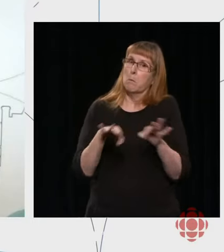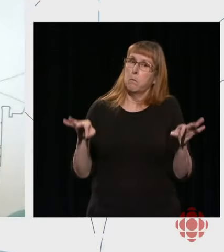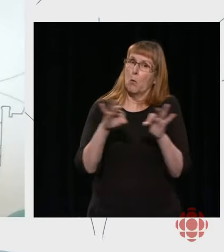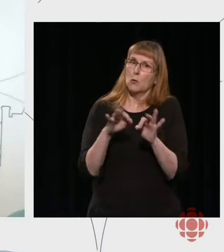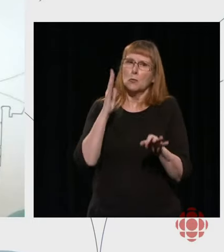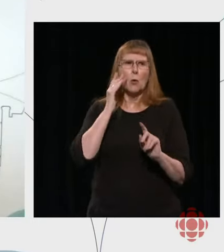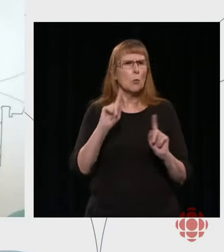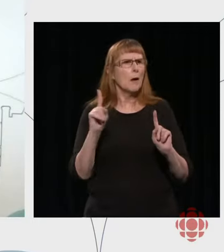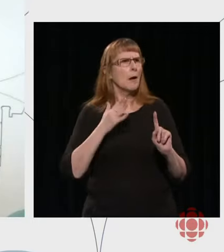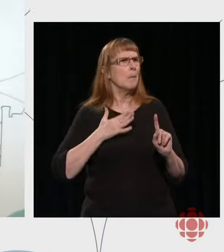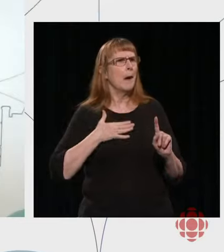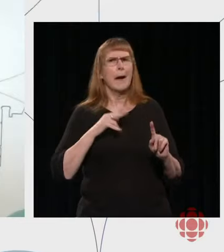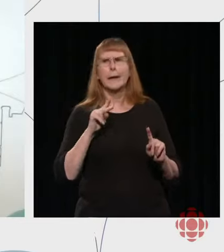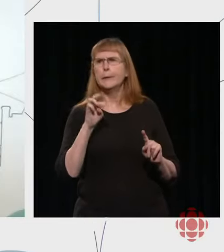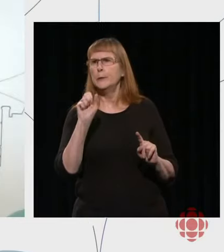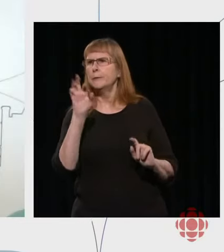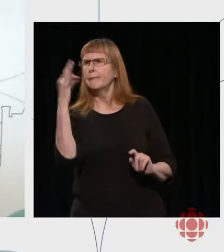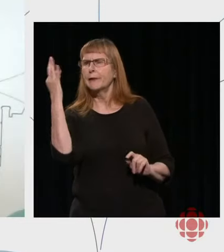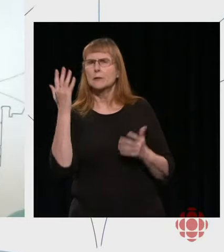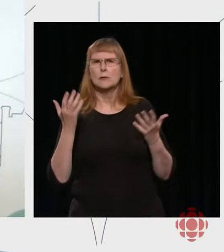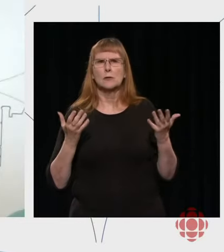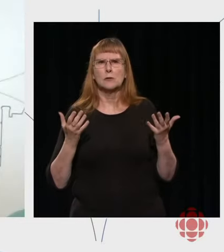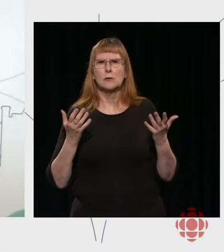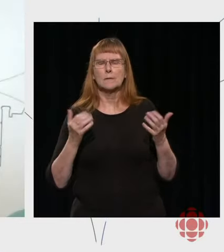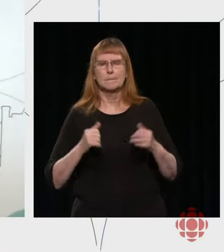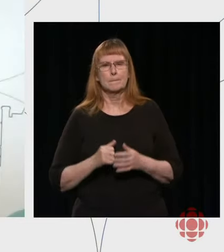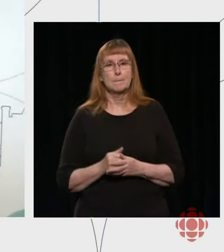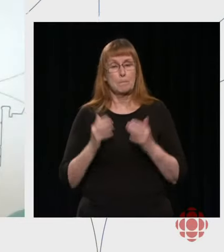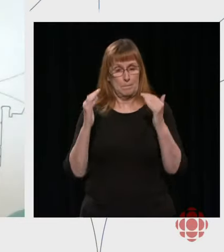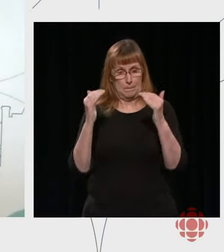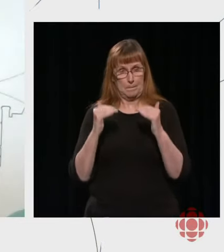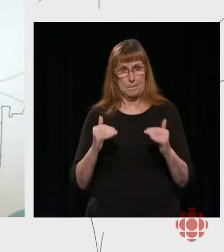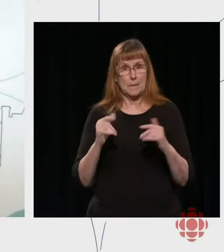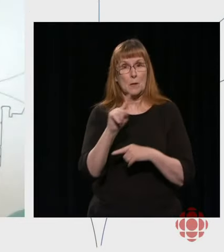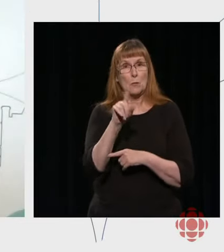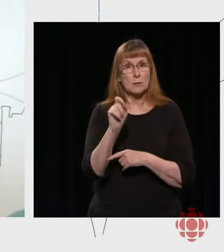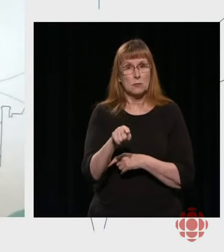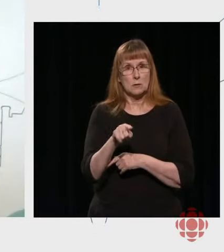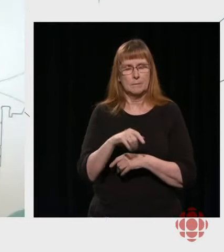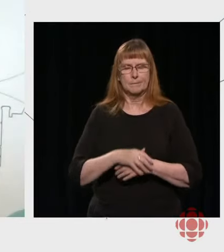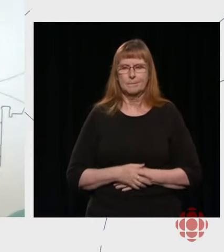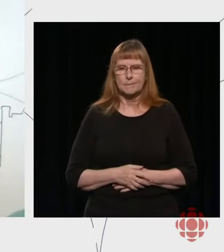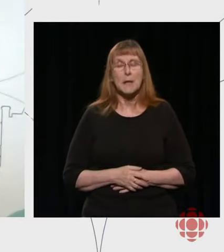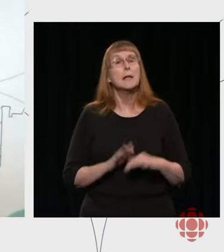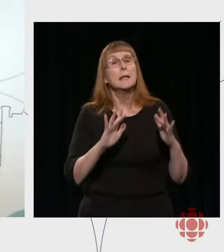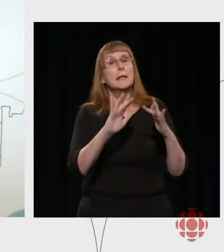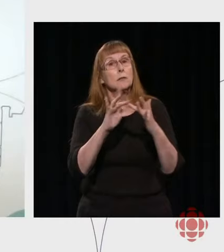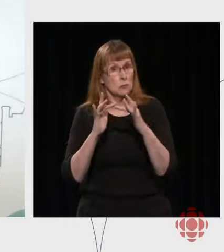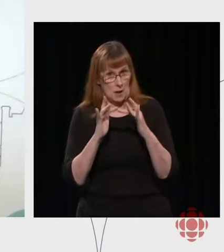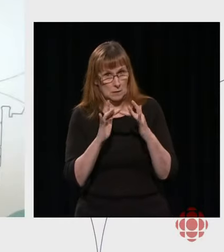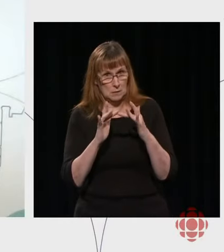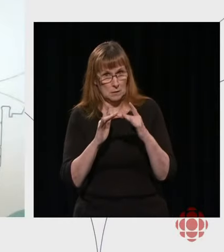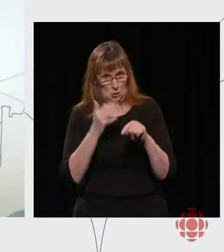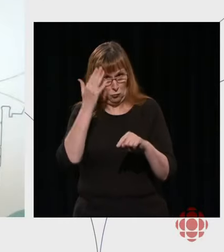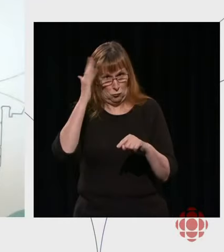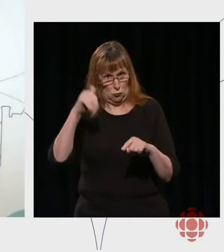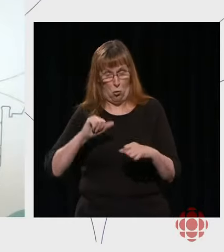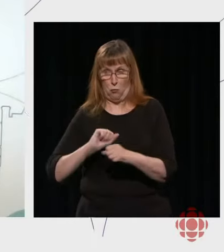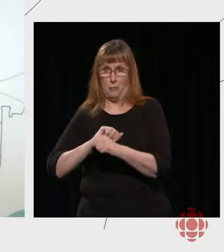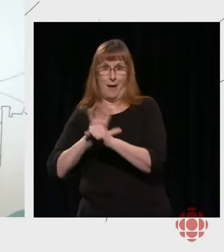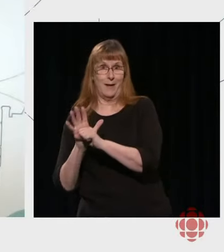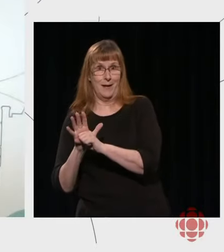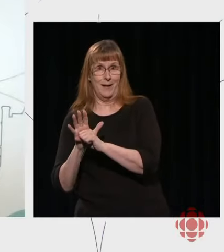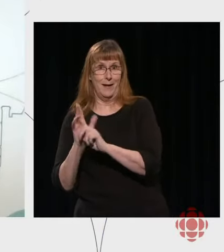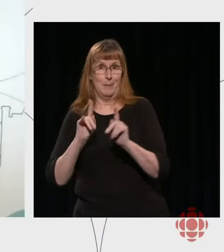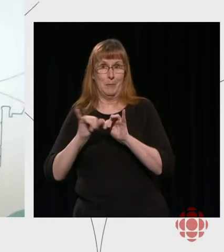It's focused on access to the Internet. For example, we know that with the pandemic, mobility and